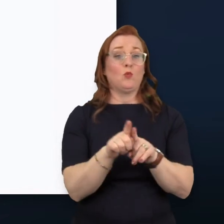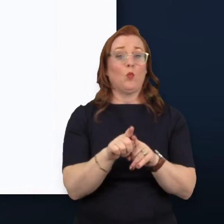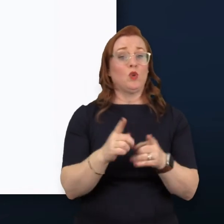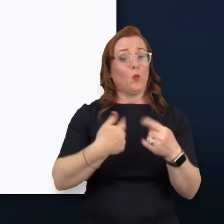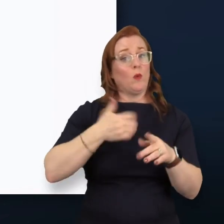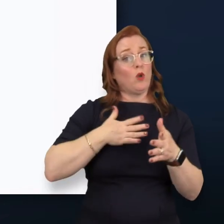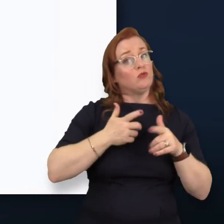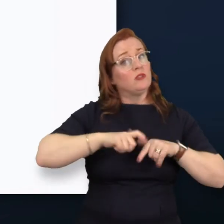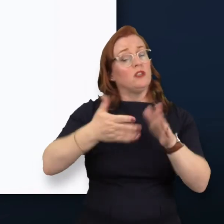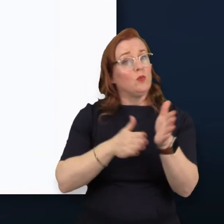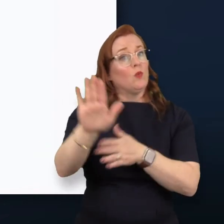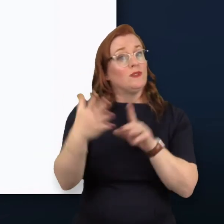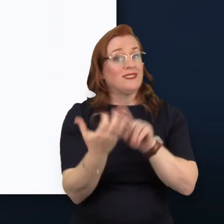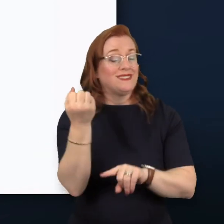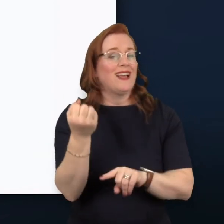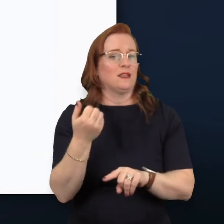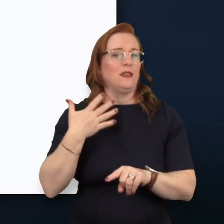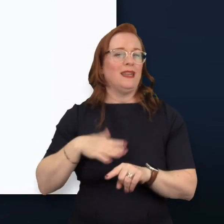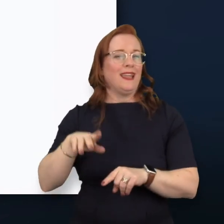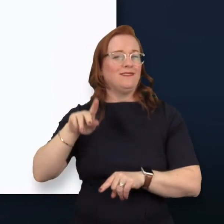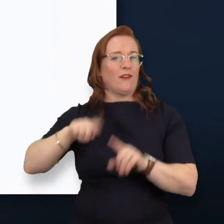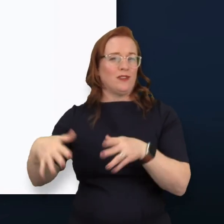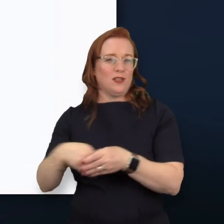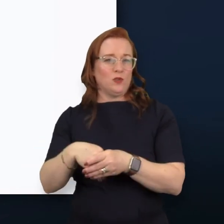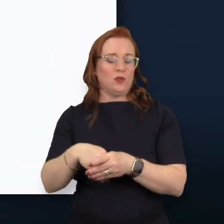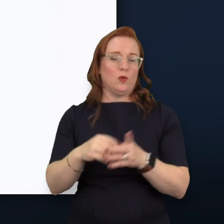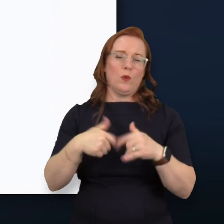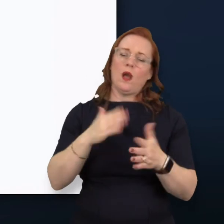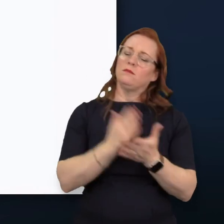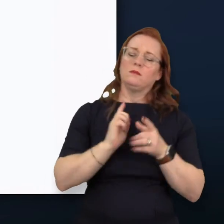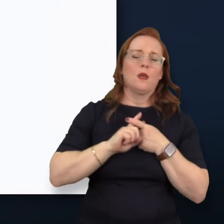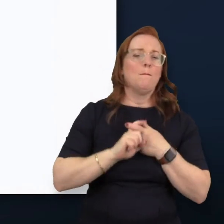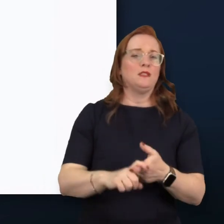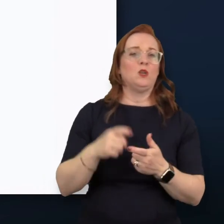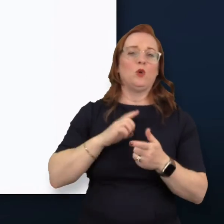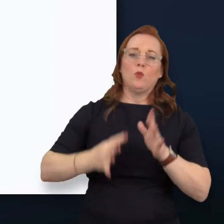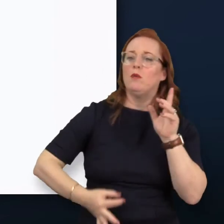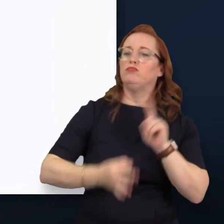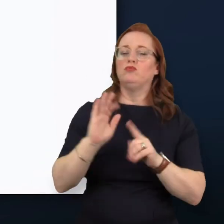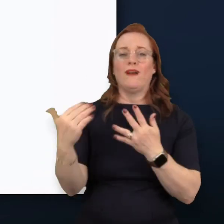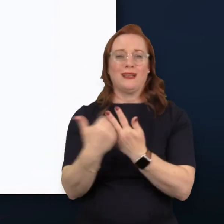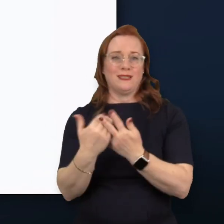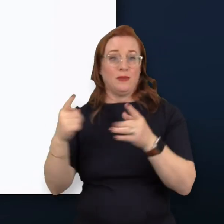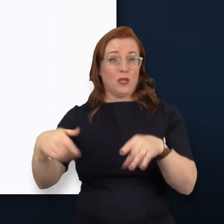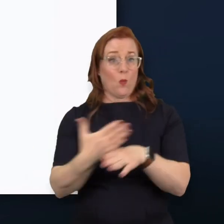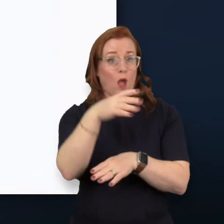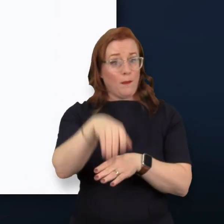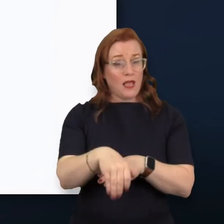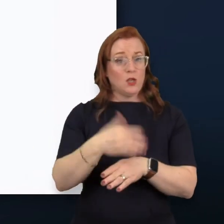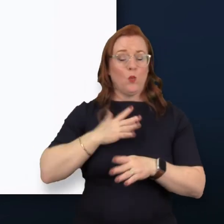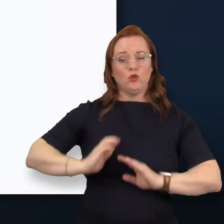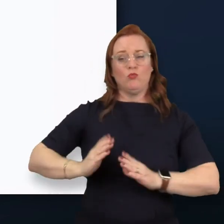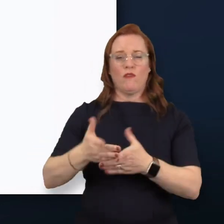as an organization. We're committed to advancing accessibility within our workplace, providing